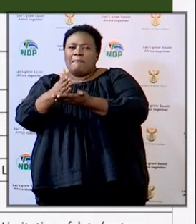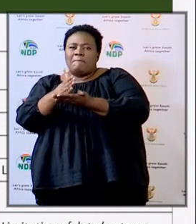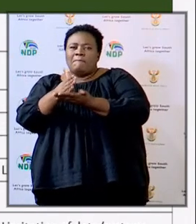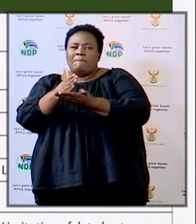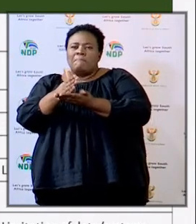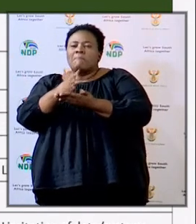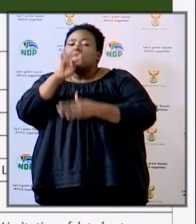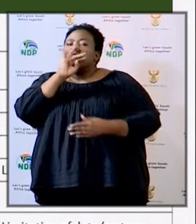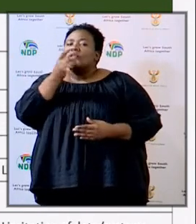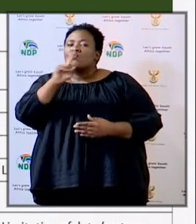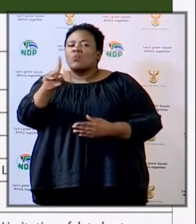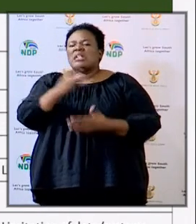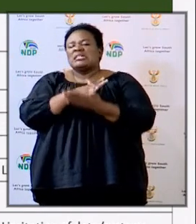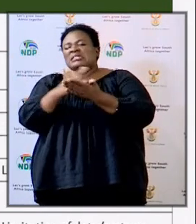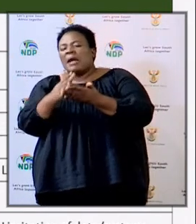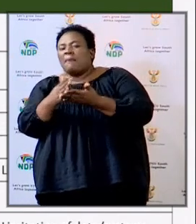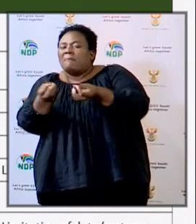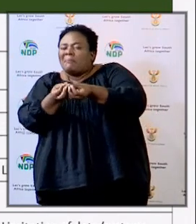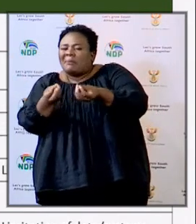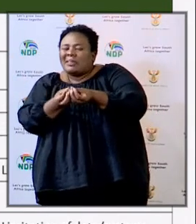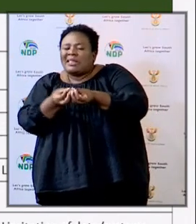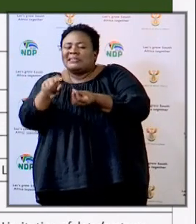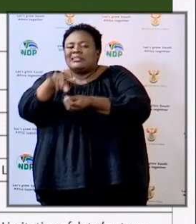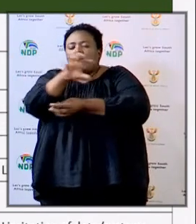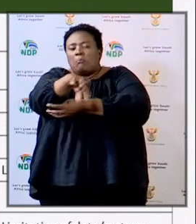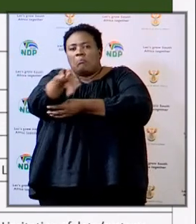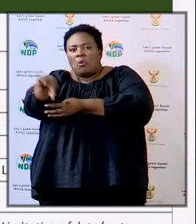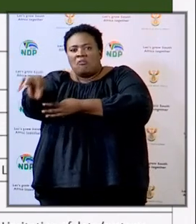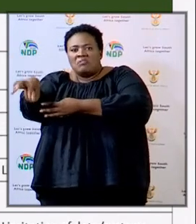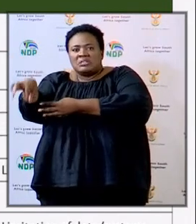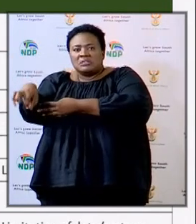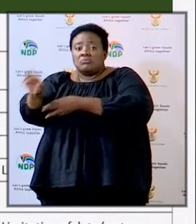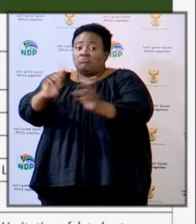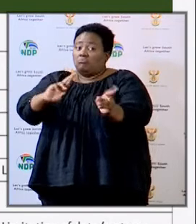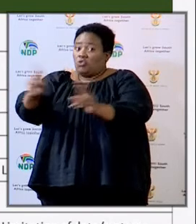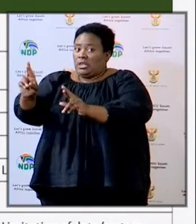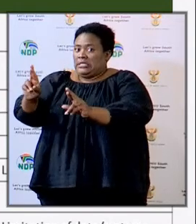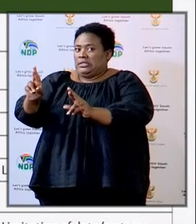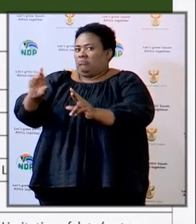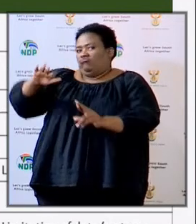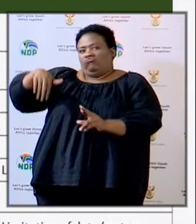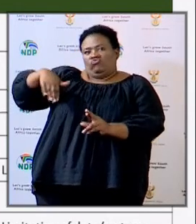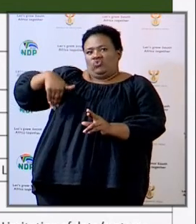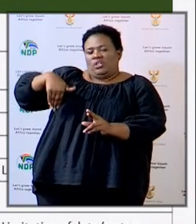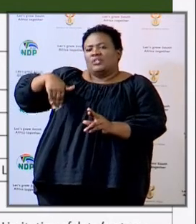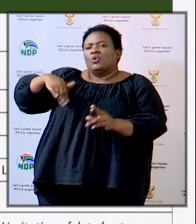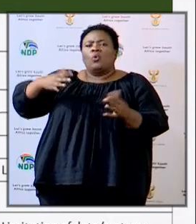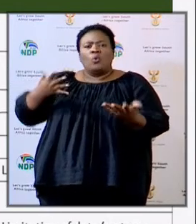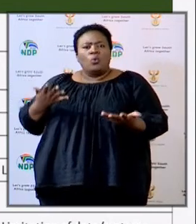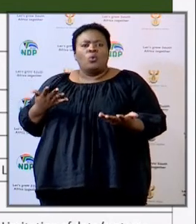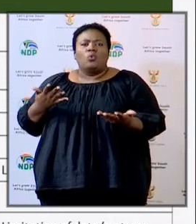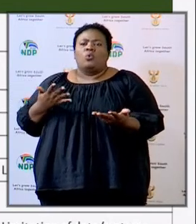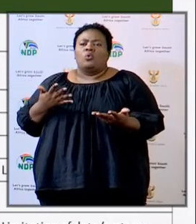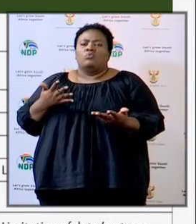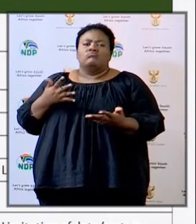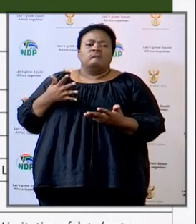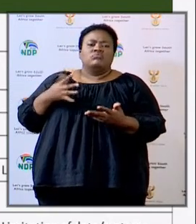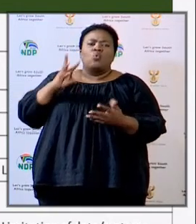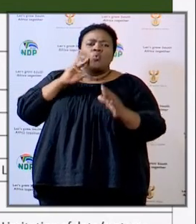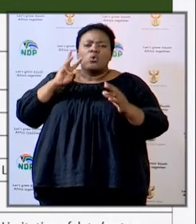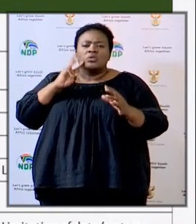category means that, you know, some sections of the provinces may not yet be covered or